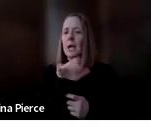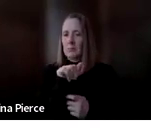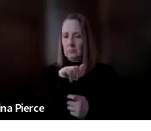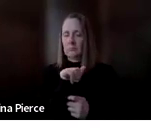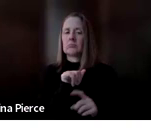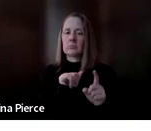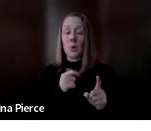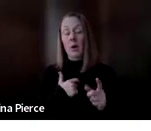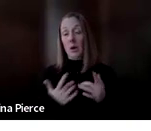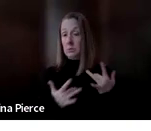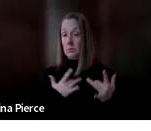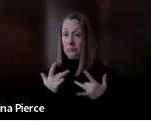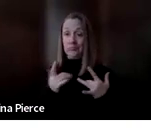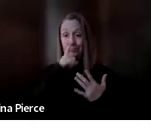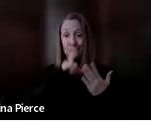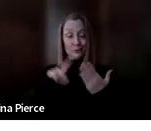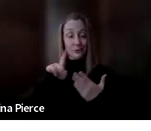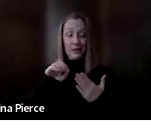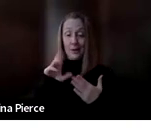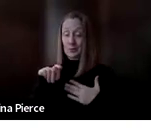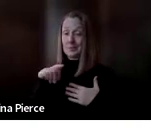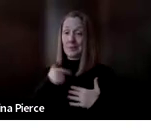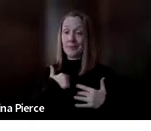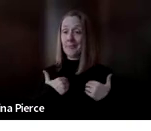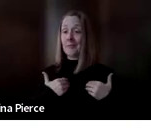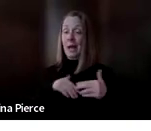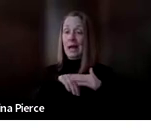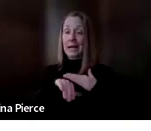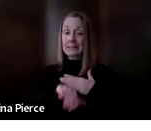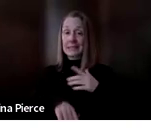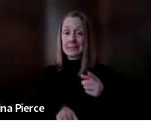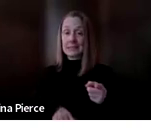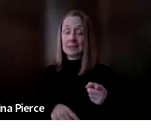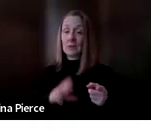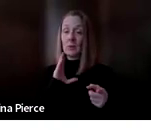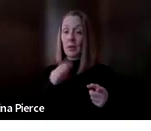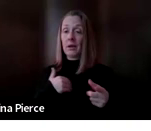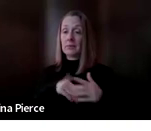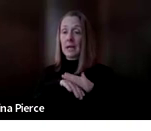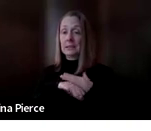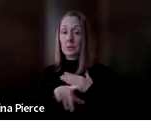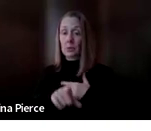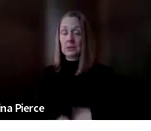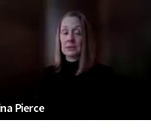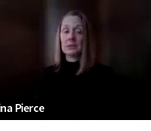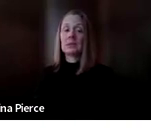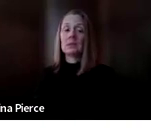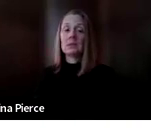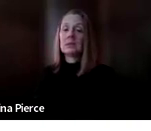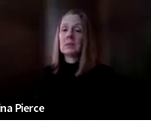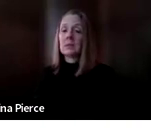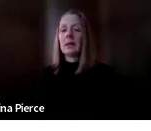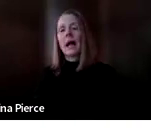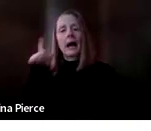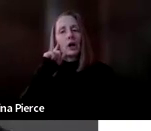excited to check it out and i already have access to this but everyone will have access to this um i got a lot of things so